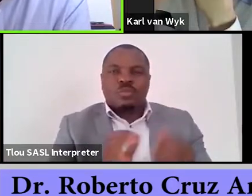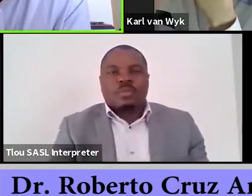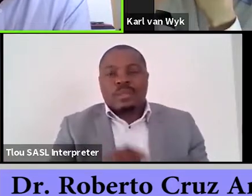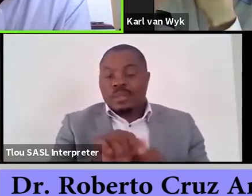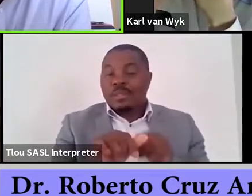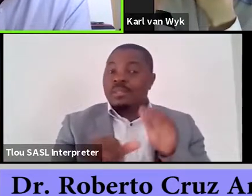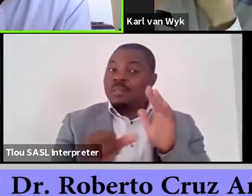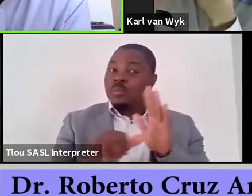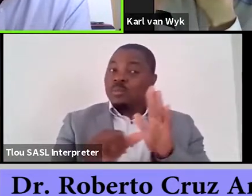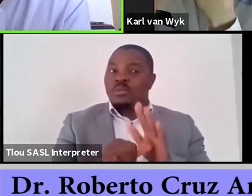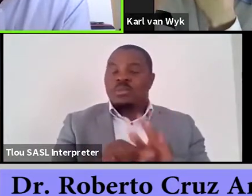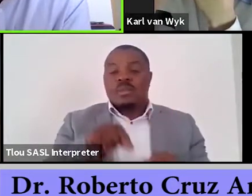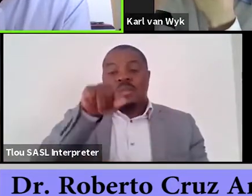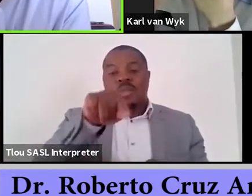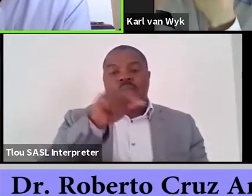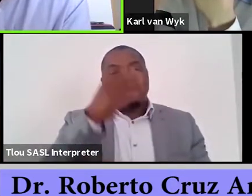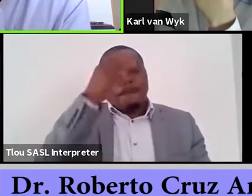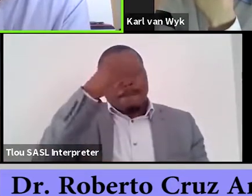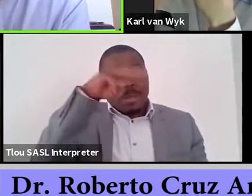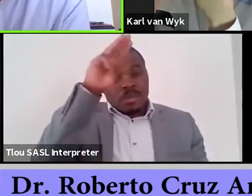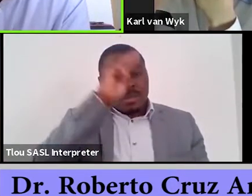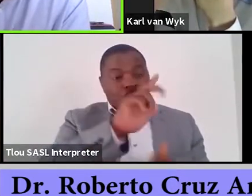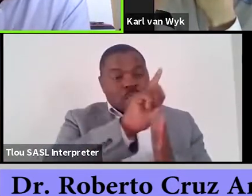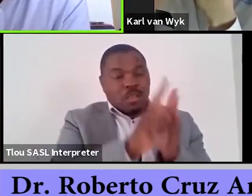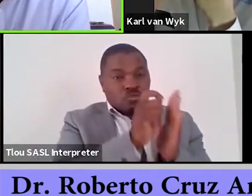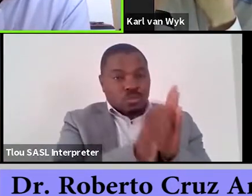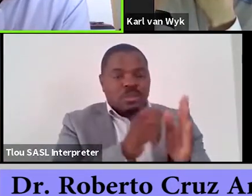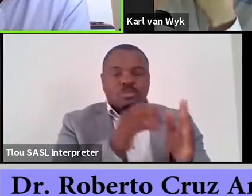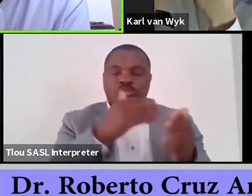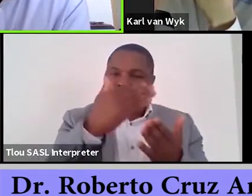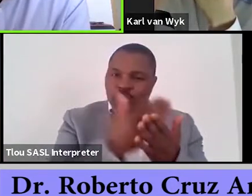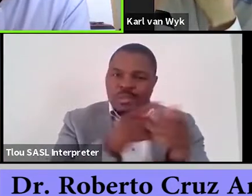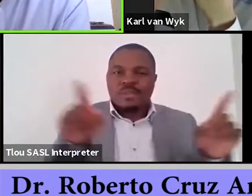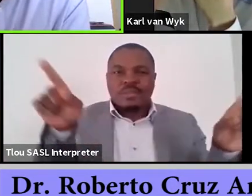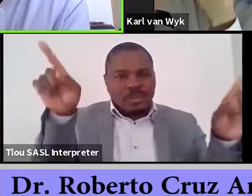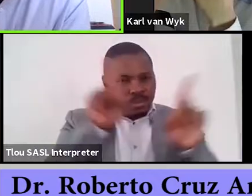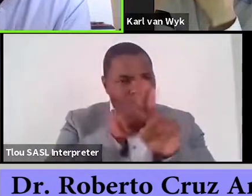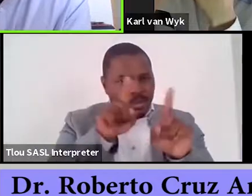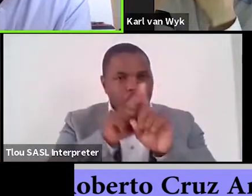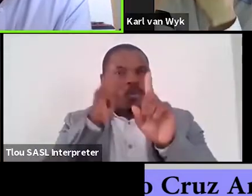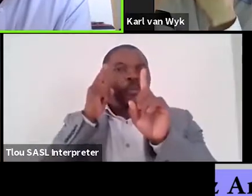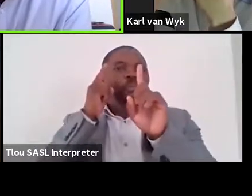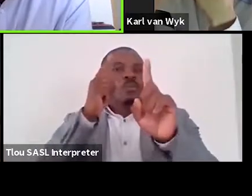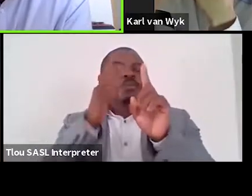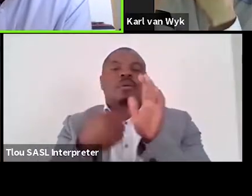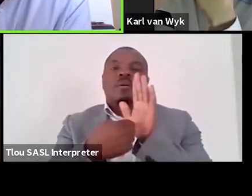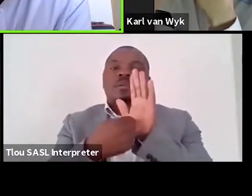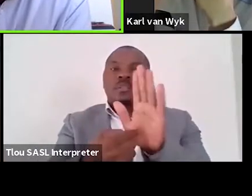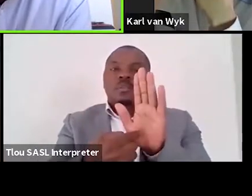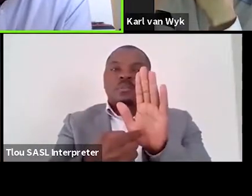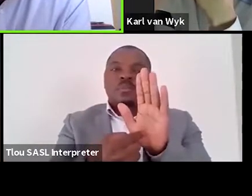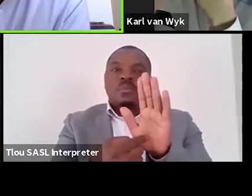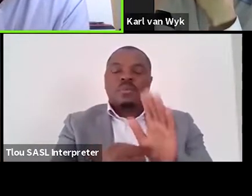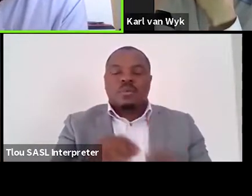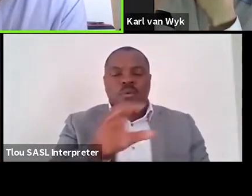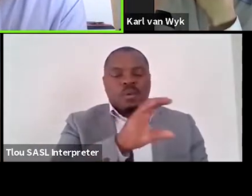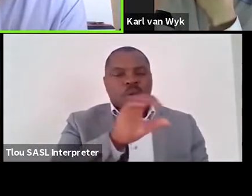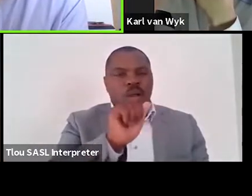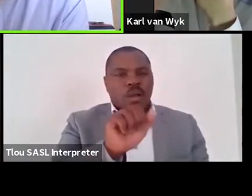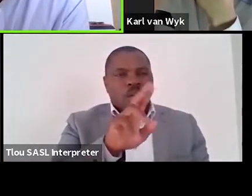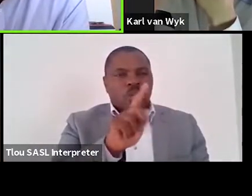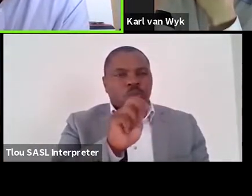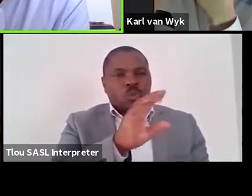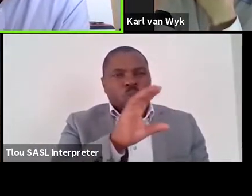-known tradition in Mexican literature that share the same objective. For example, Cartucho, Tales of the